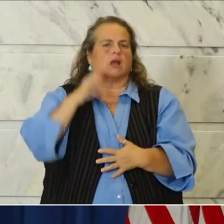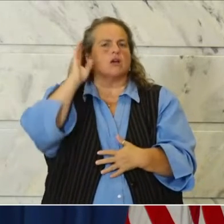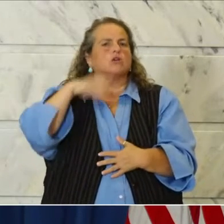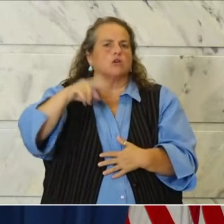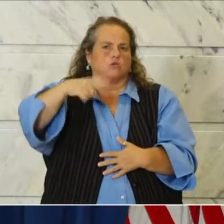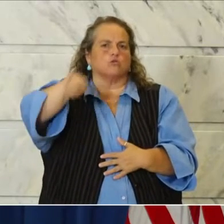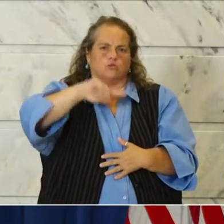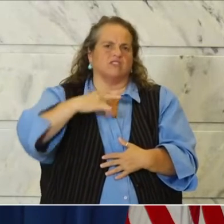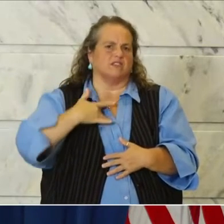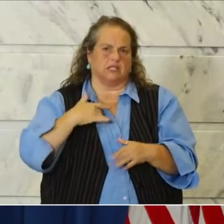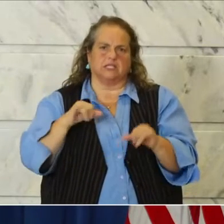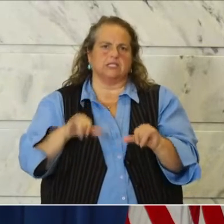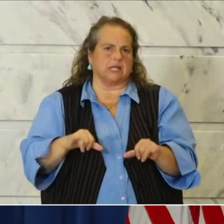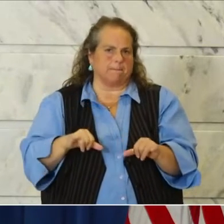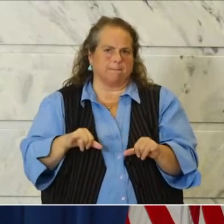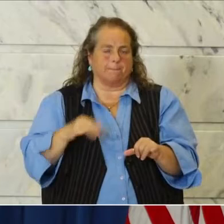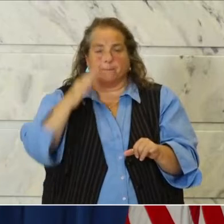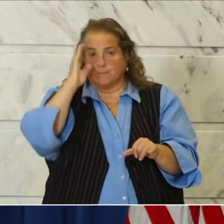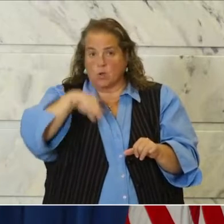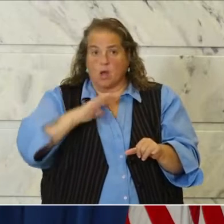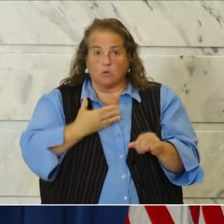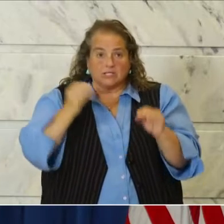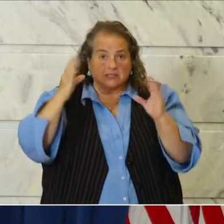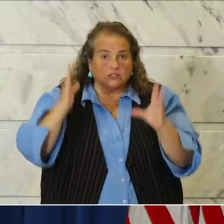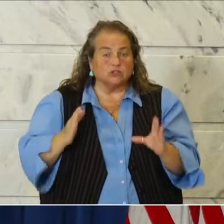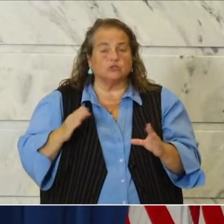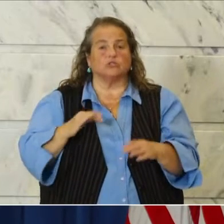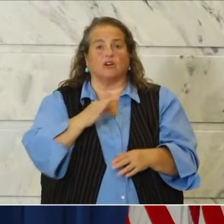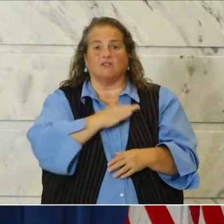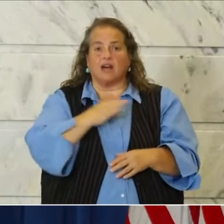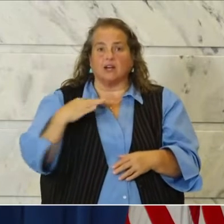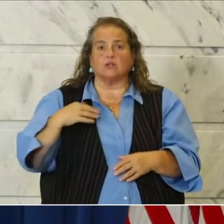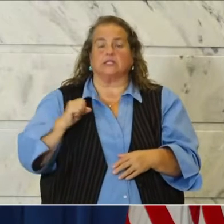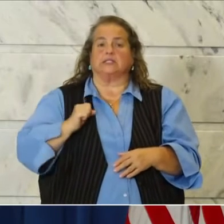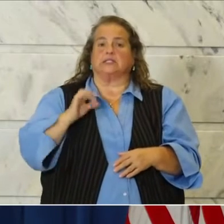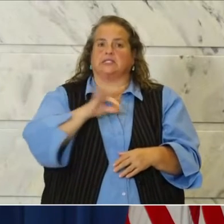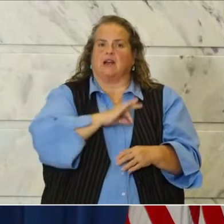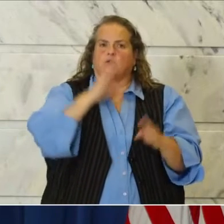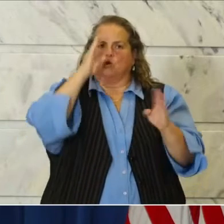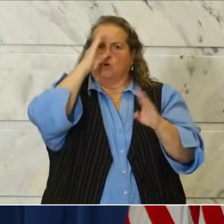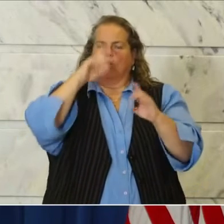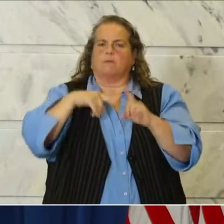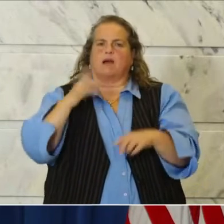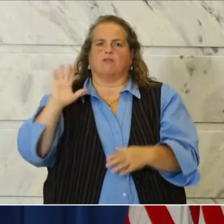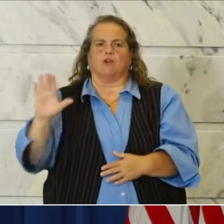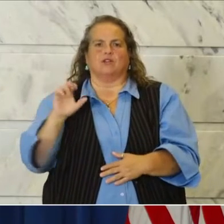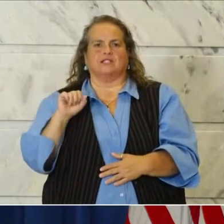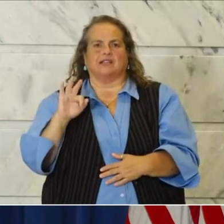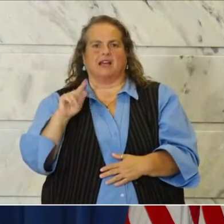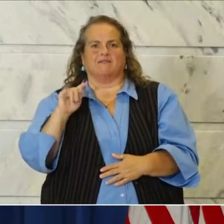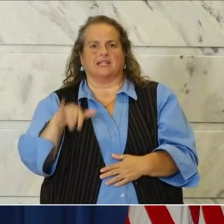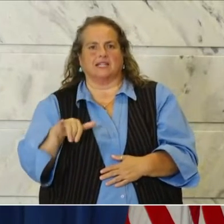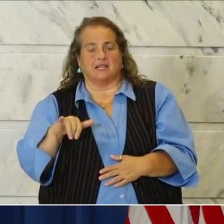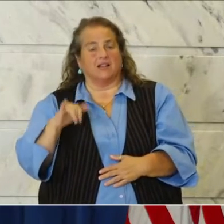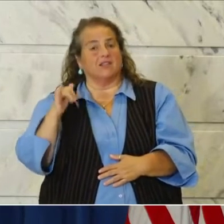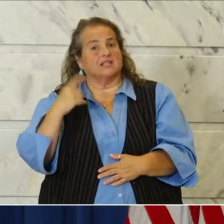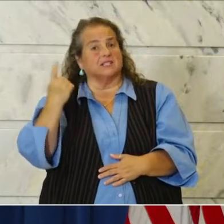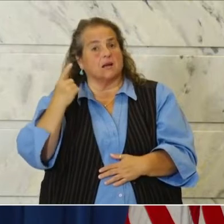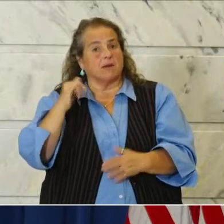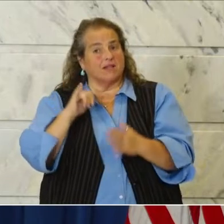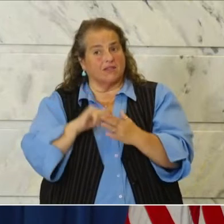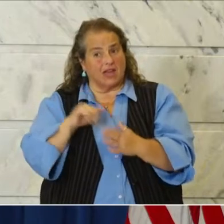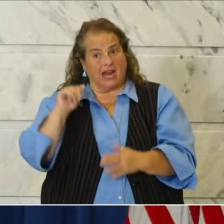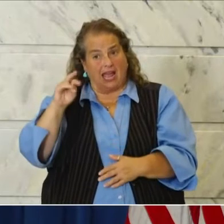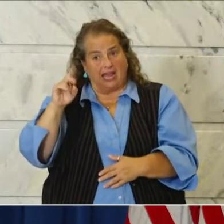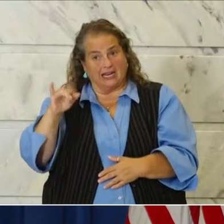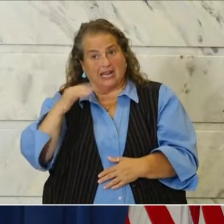same. I know our teachers, faculty, and staff are worried about safety precautions, too. This is something Andy and Lieutenant Governor